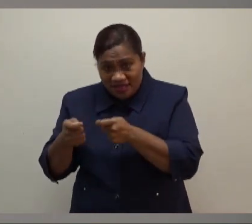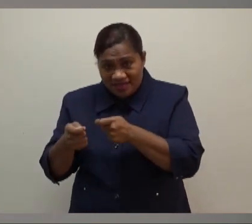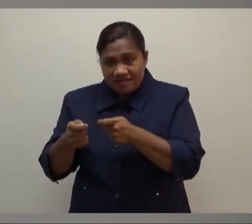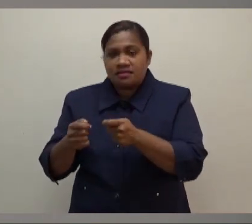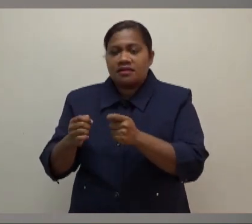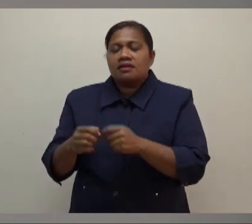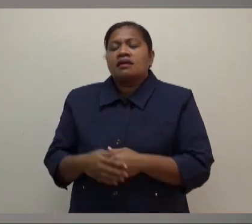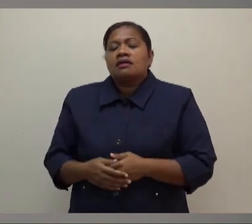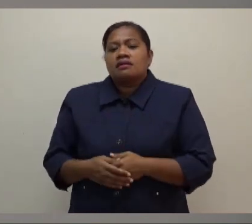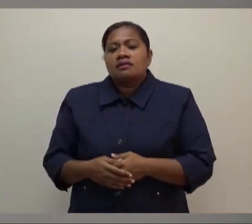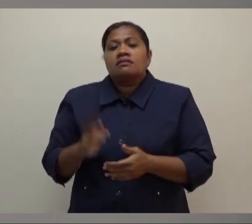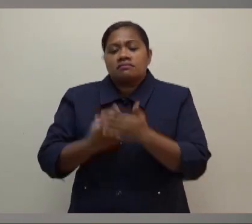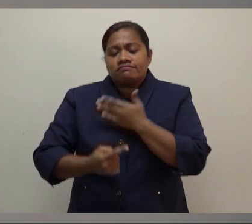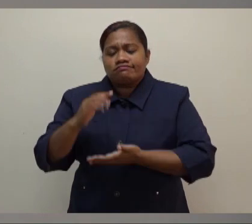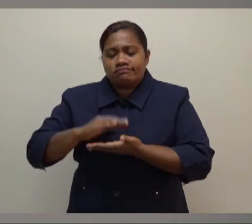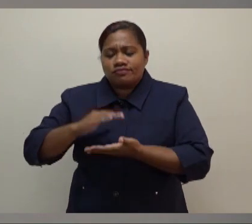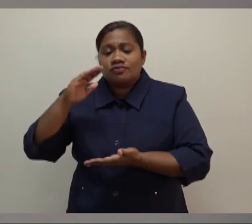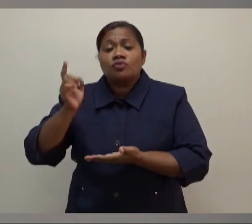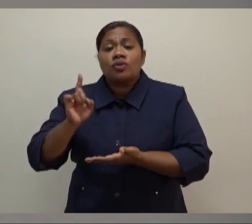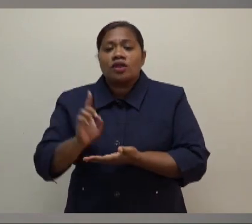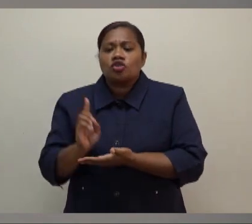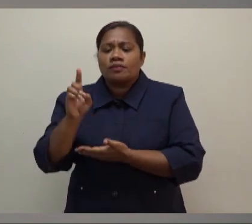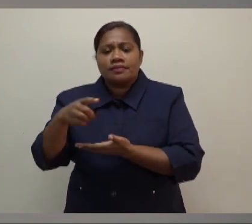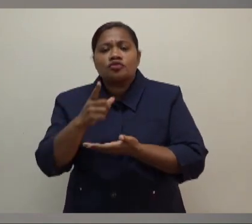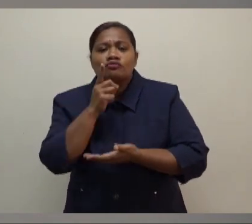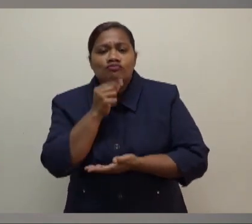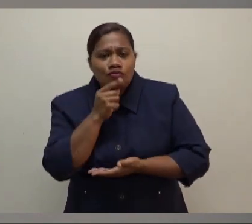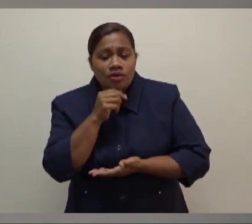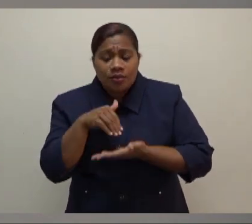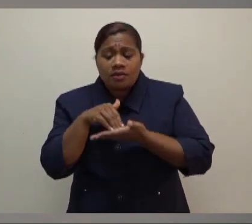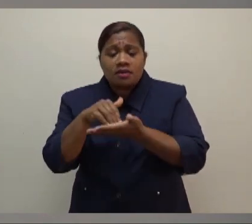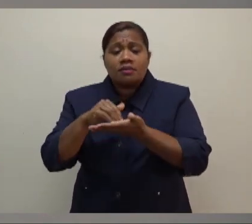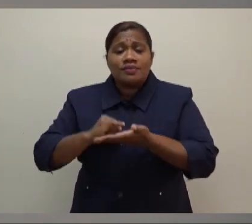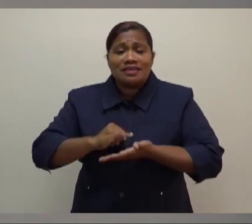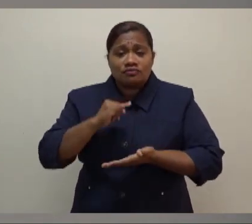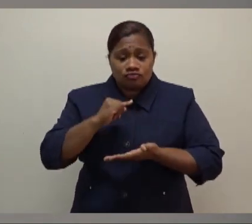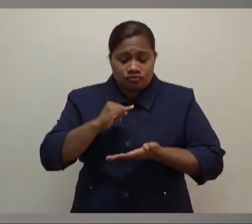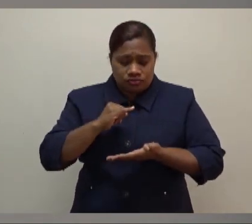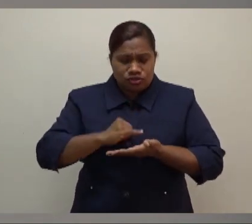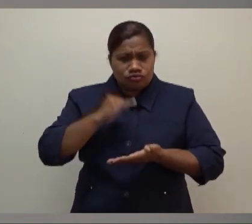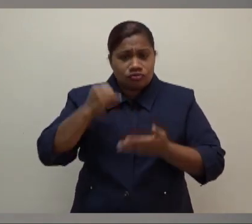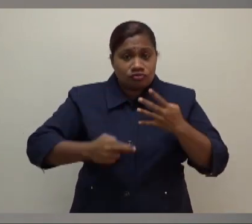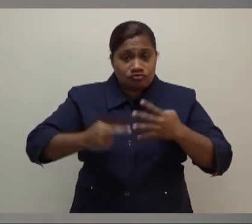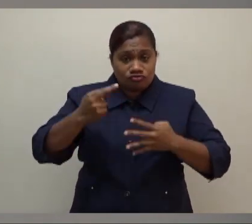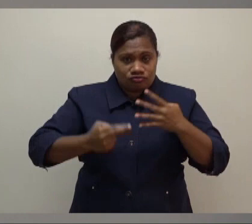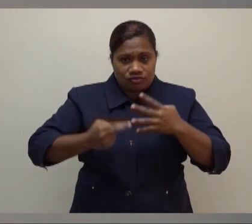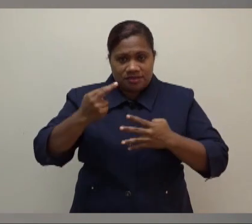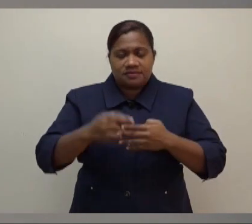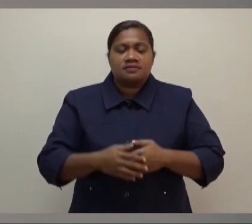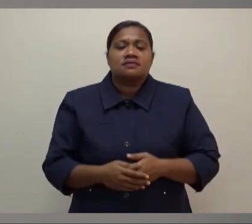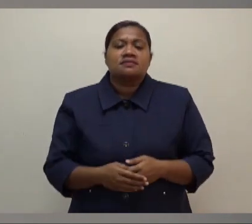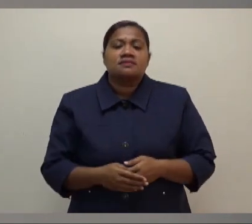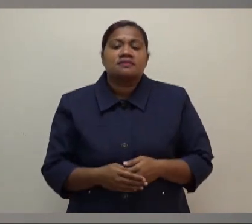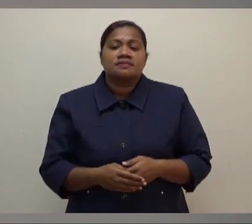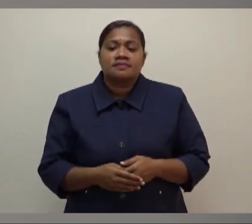costs on domestic borrowings. It also helped keep the interest rate environment low which is critical for economic recovery as stated earlier